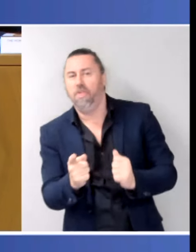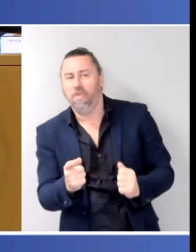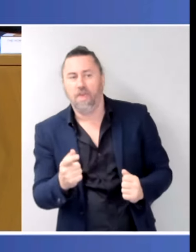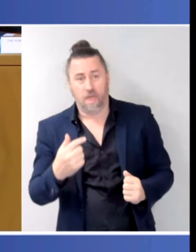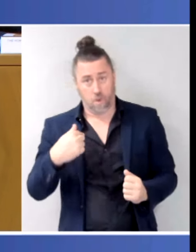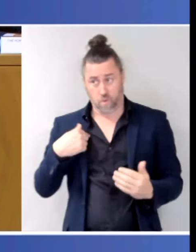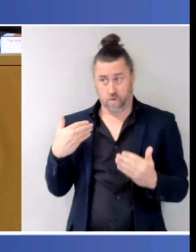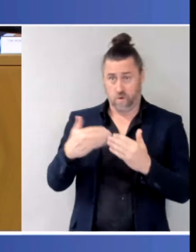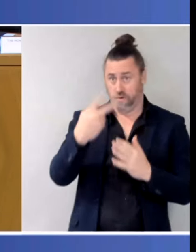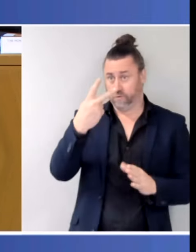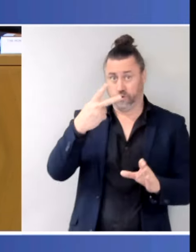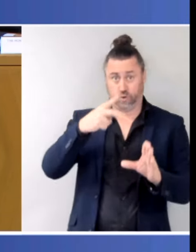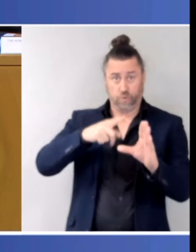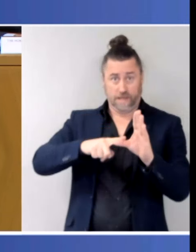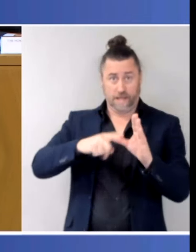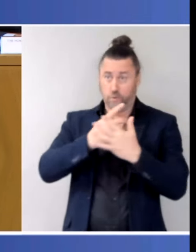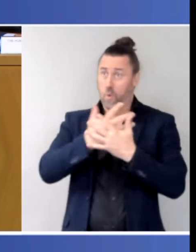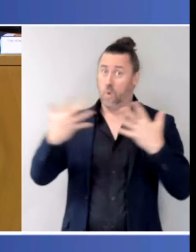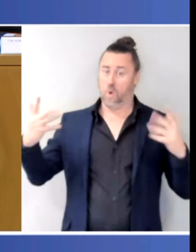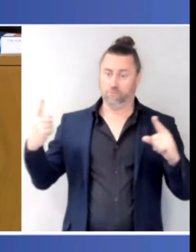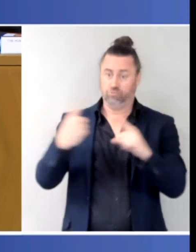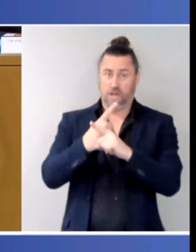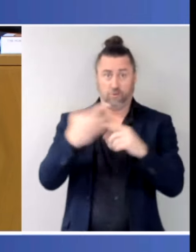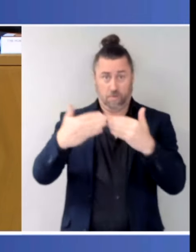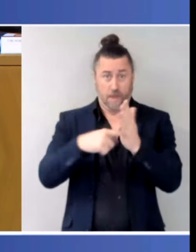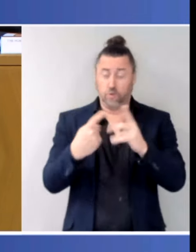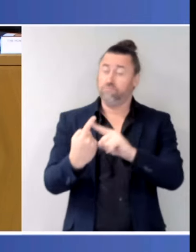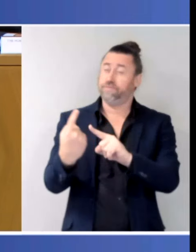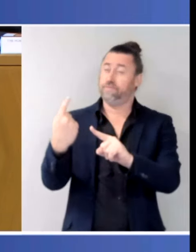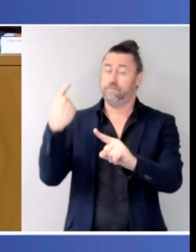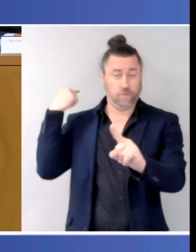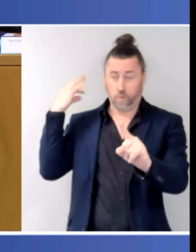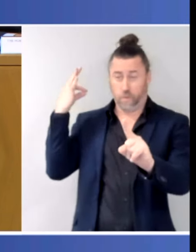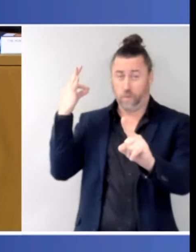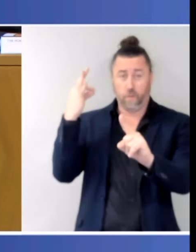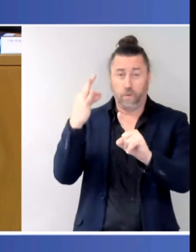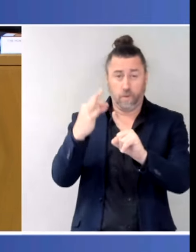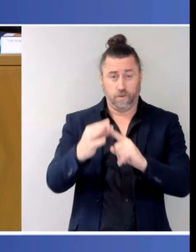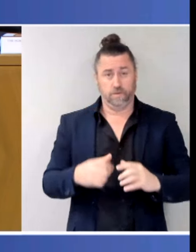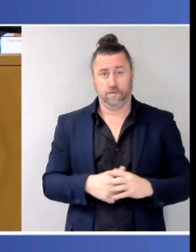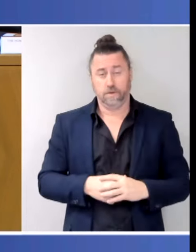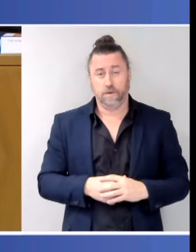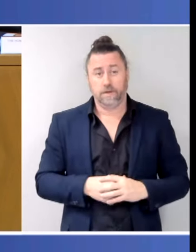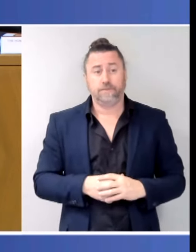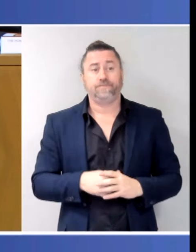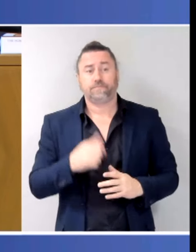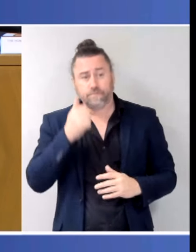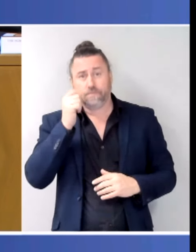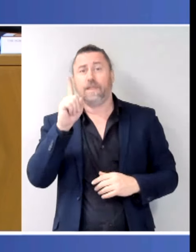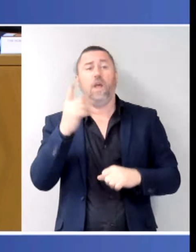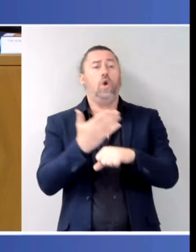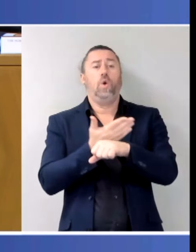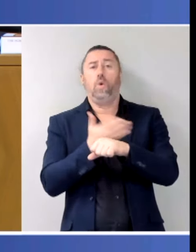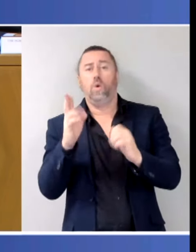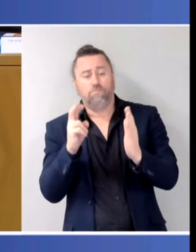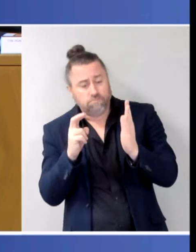including the registration of people being able to